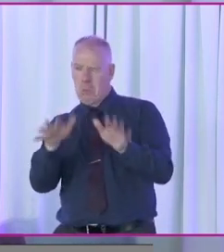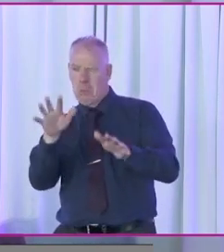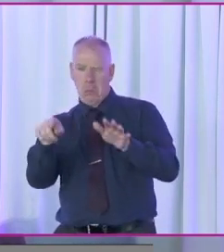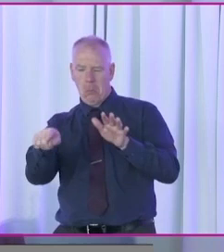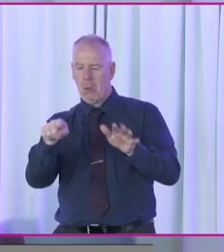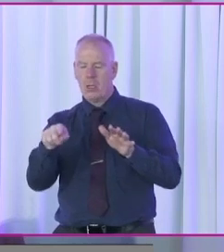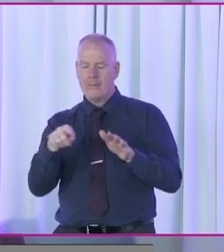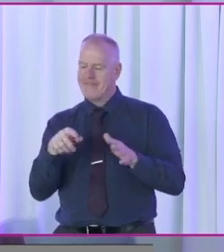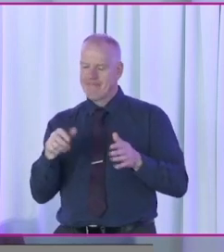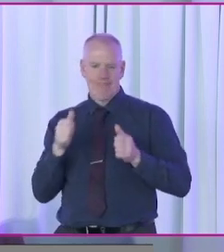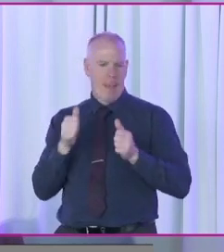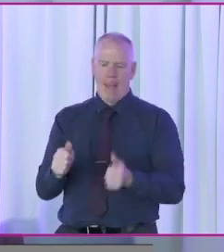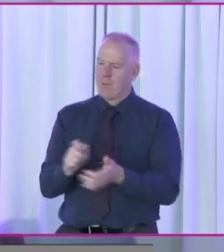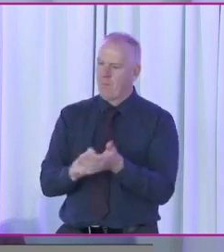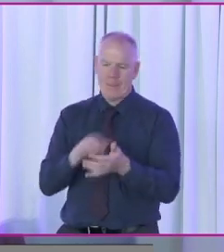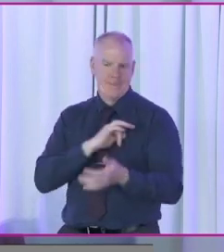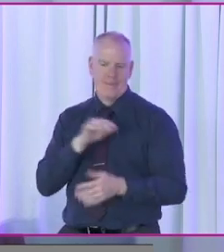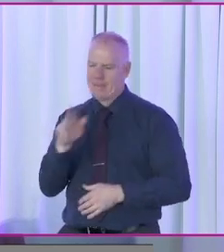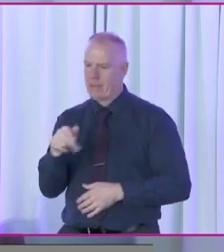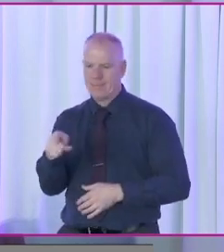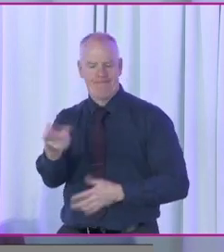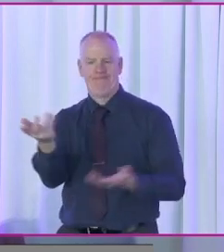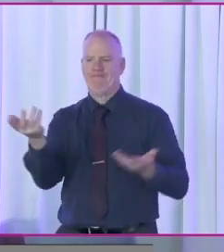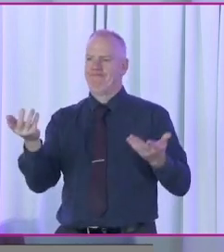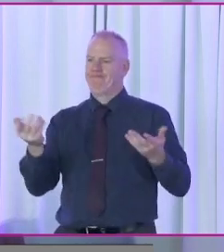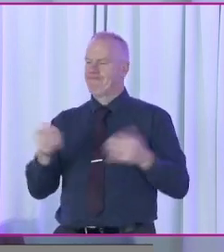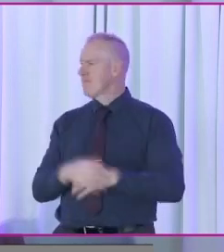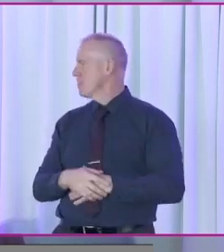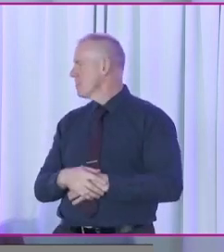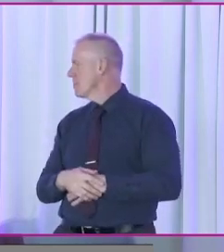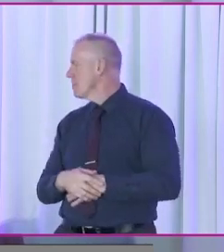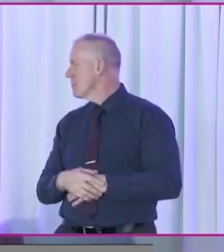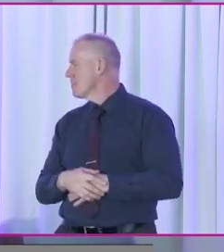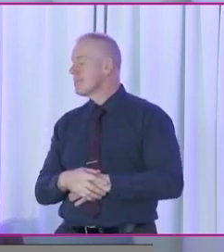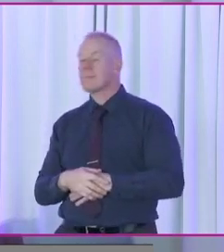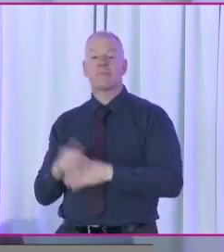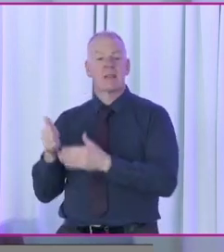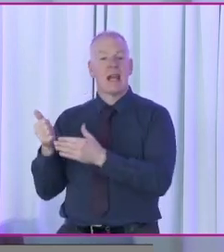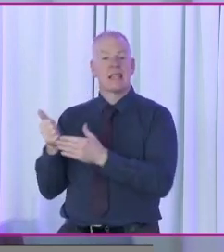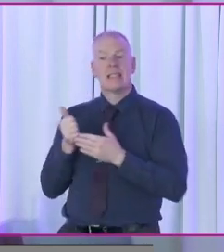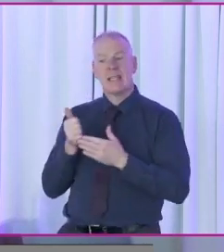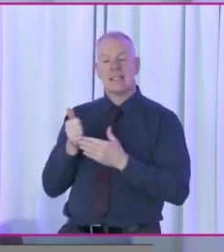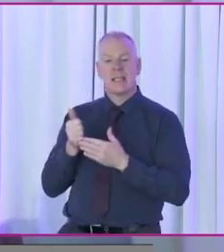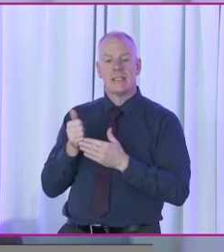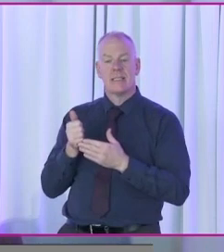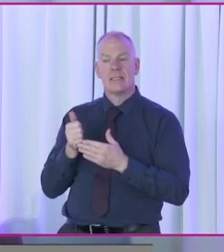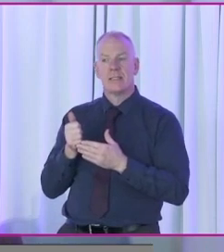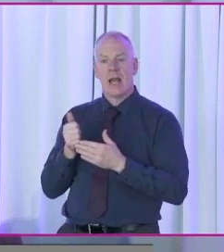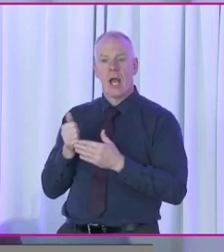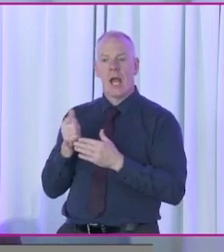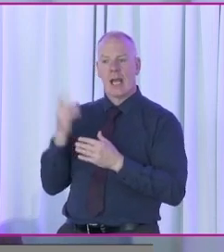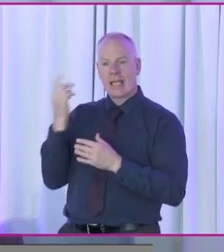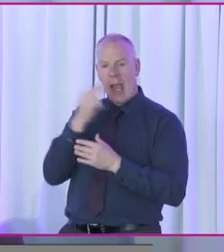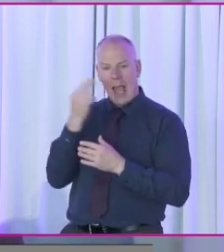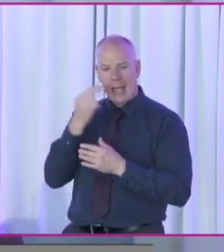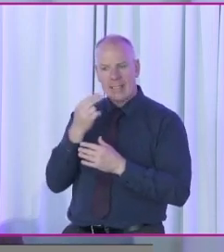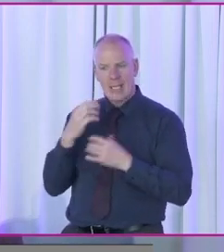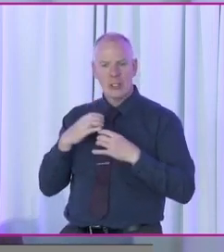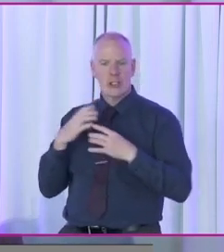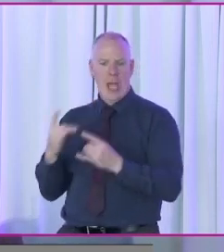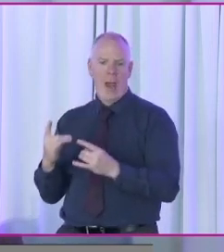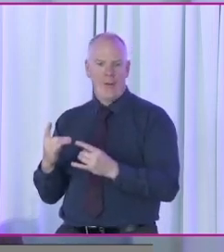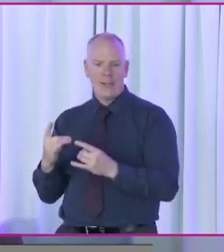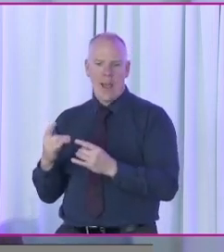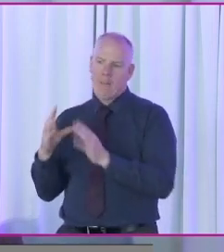and I wasn't able to vote. And a kind of assistance, kind, this is a charity model of disability, he